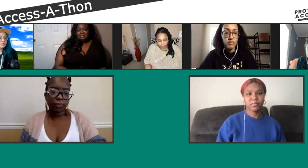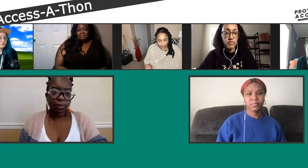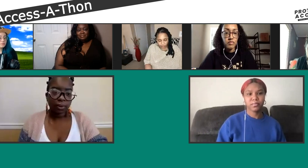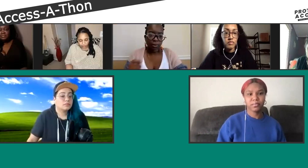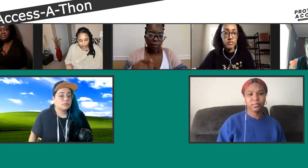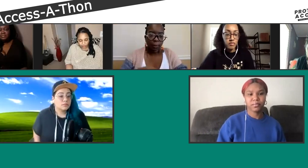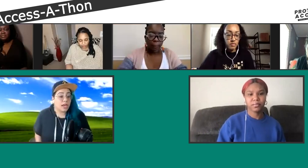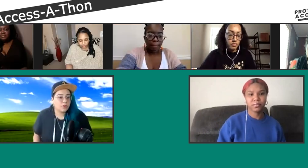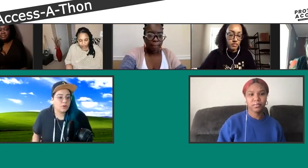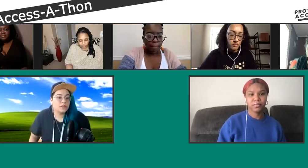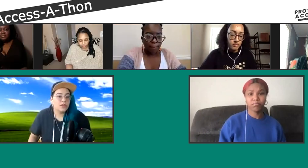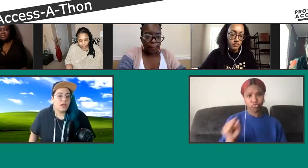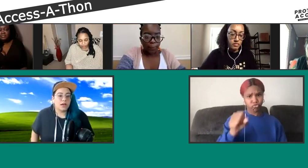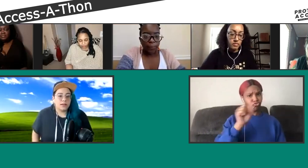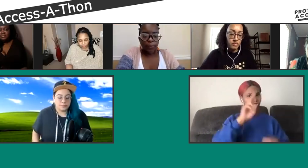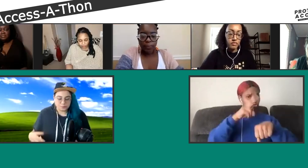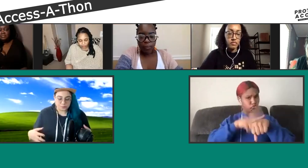can you repeat the question? Yeah, of course.